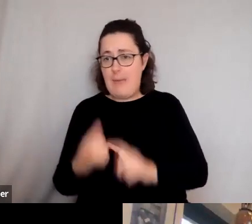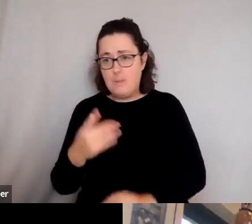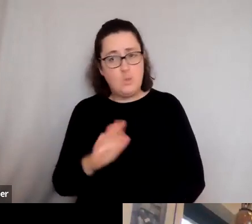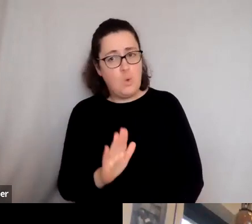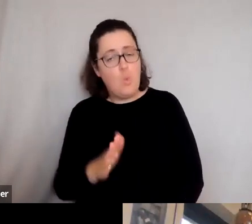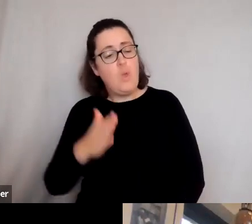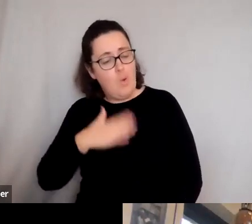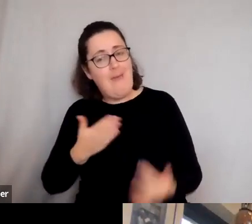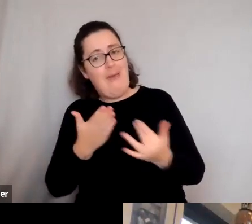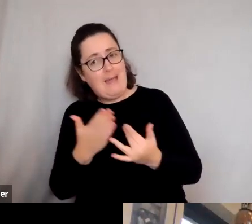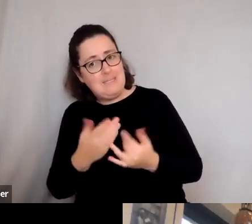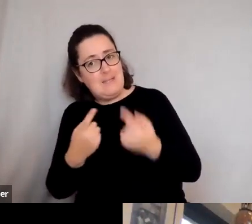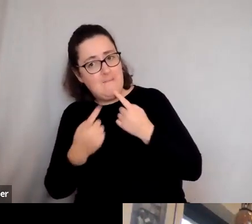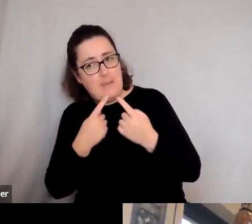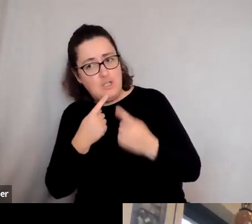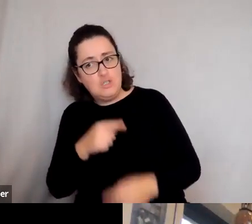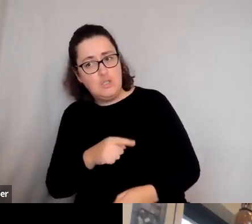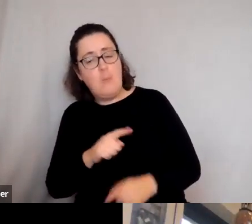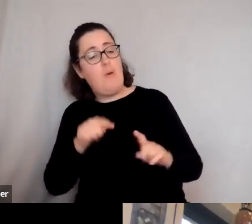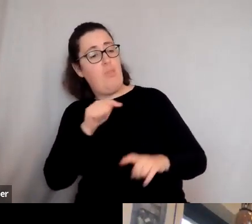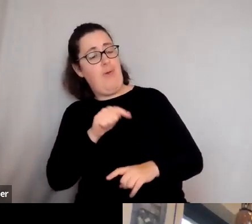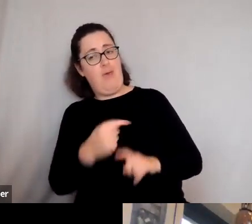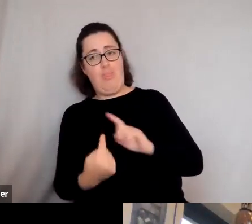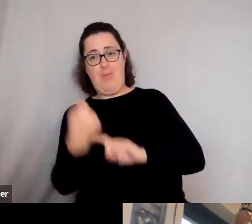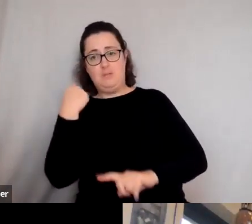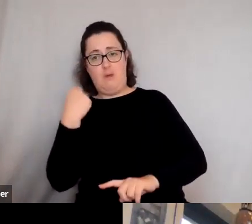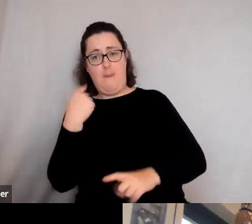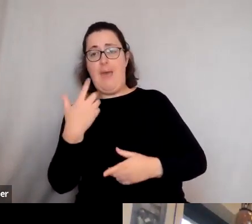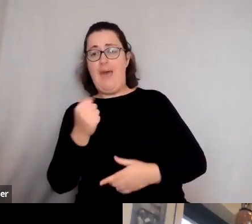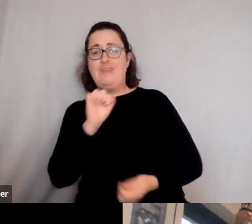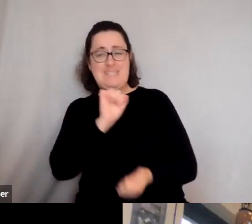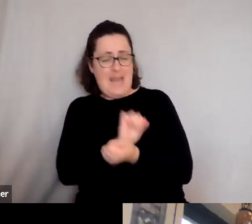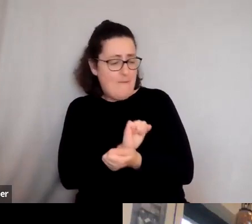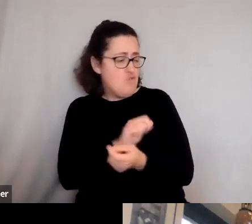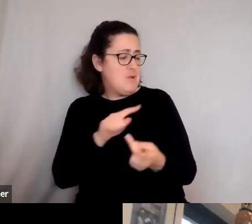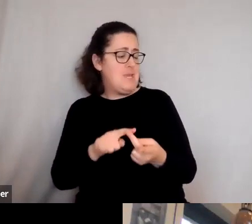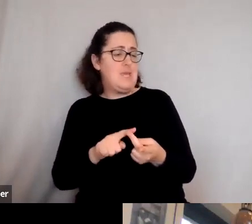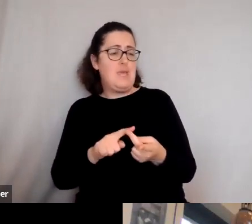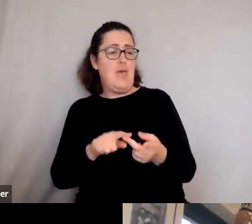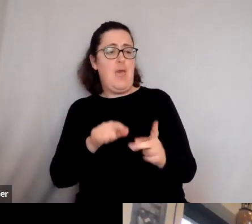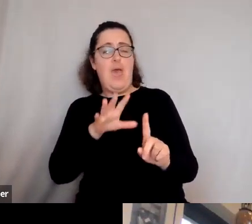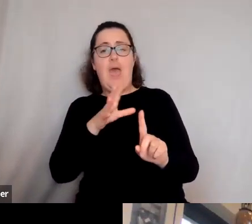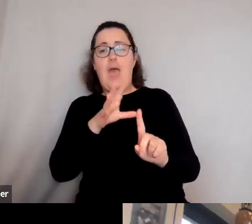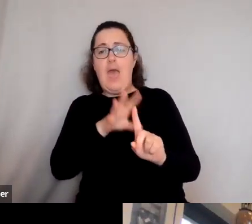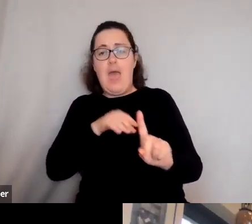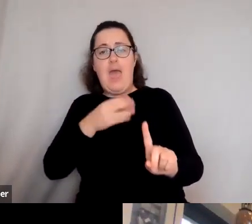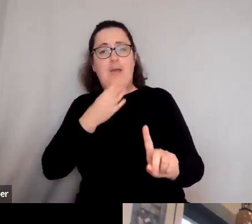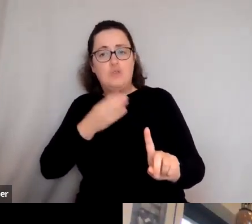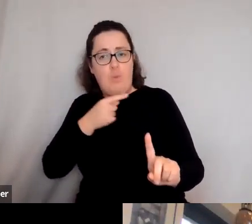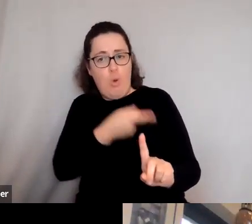but that was a world that was embedded in slavery, in exploitation, in misogyny.